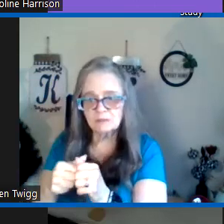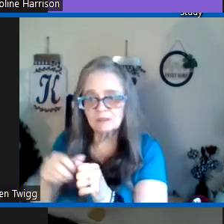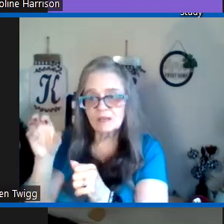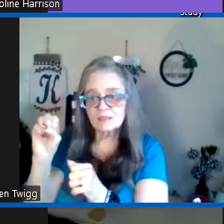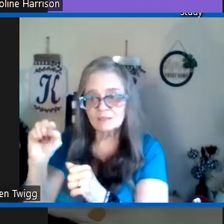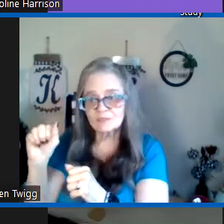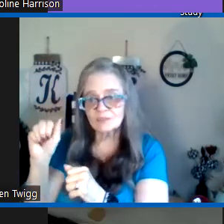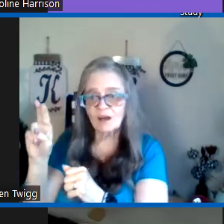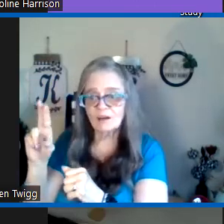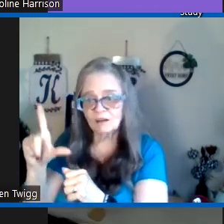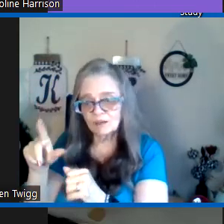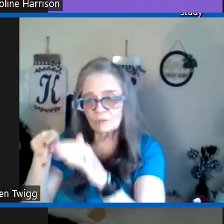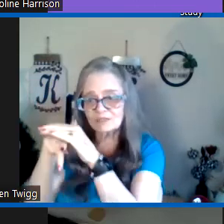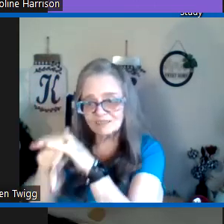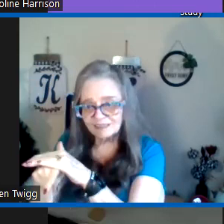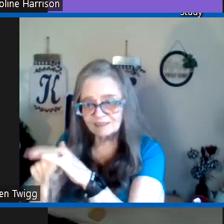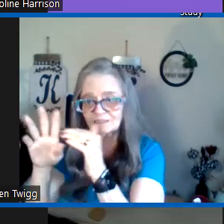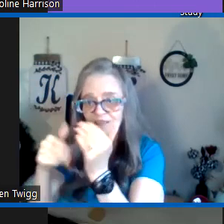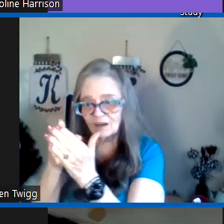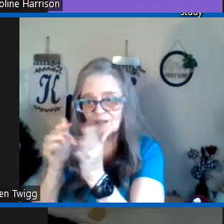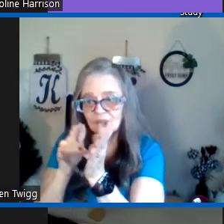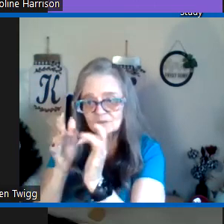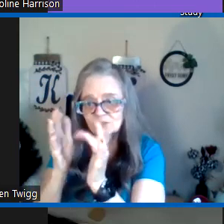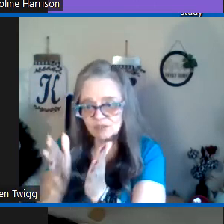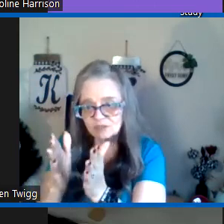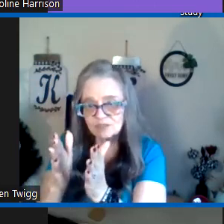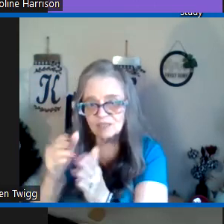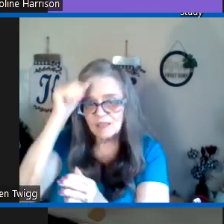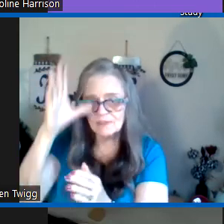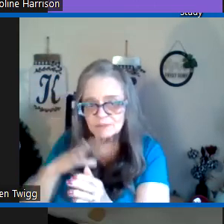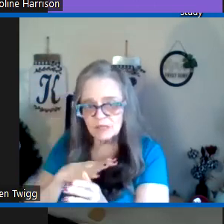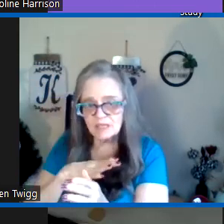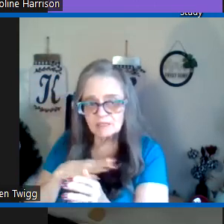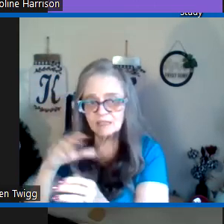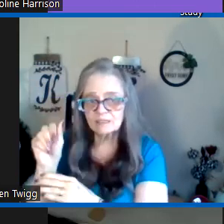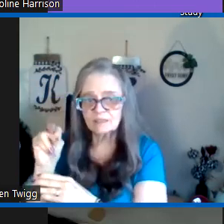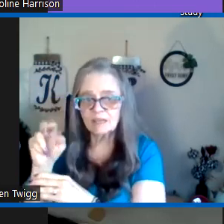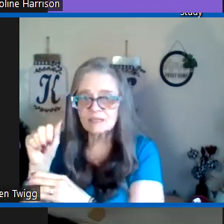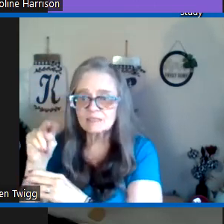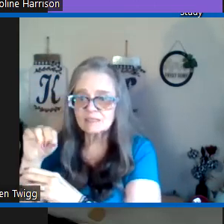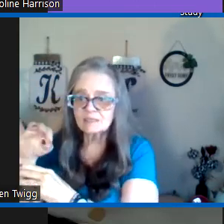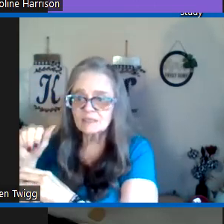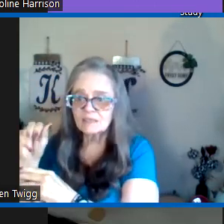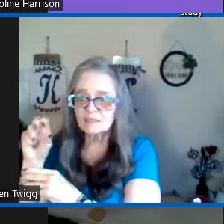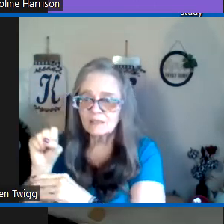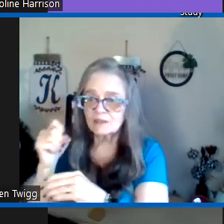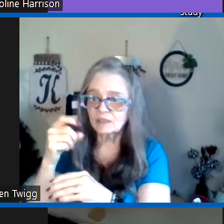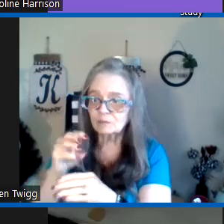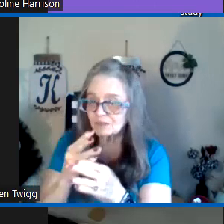you remember Saul was killing all the Christians and this man Ananias